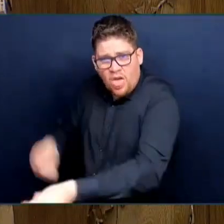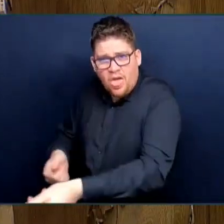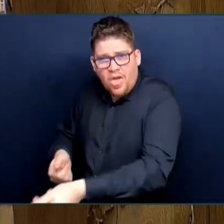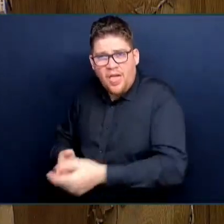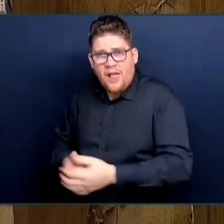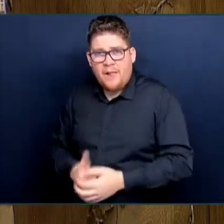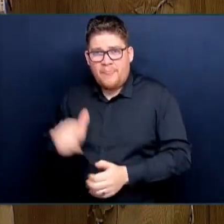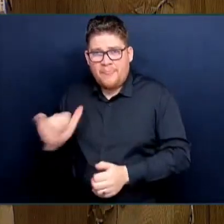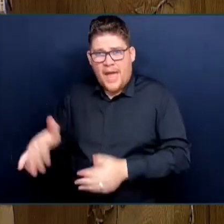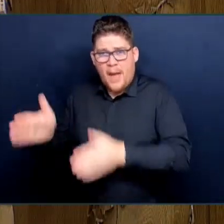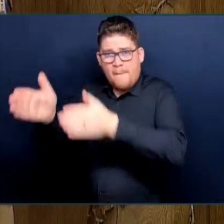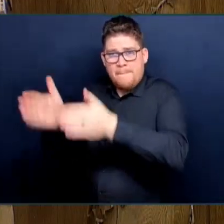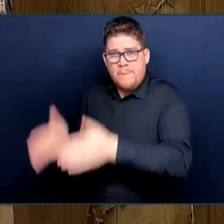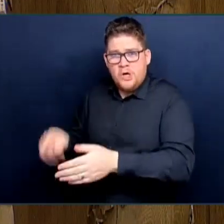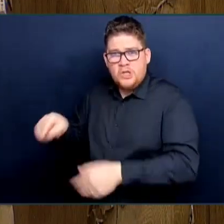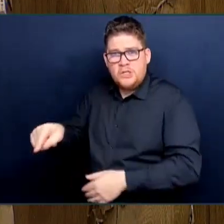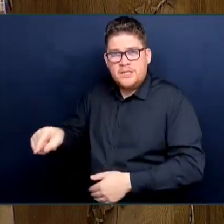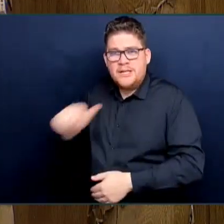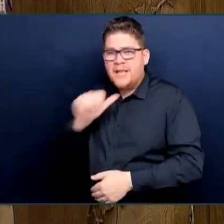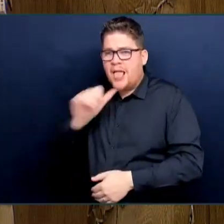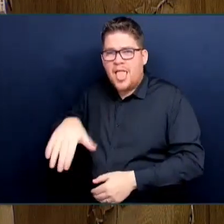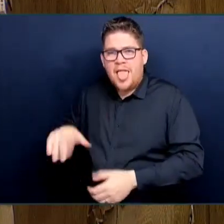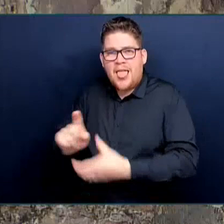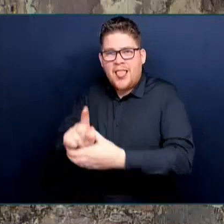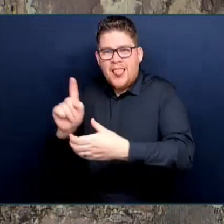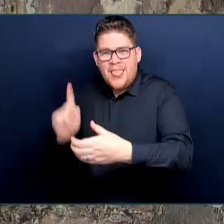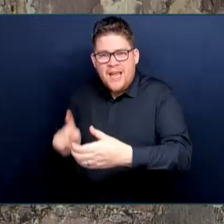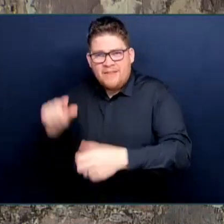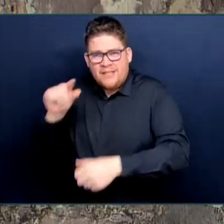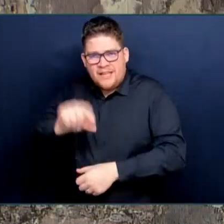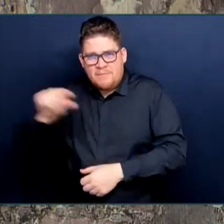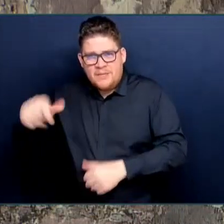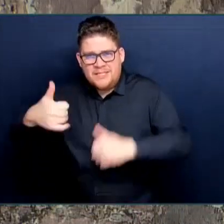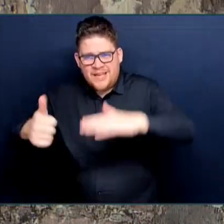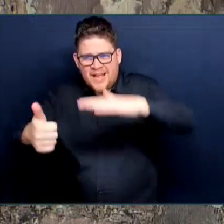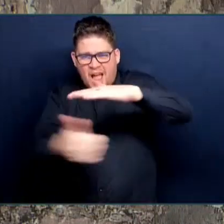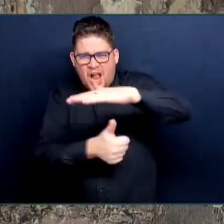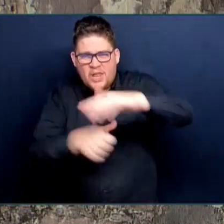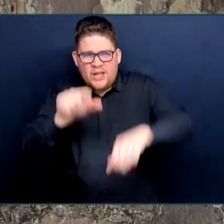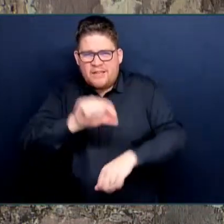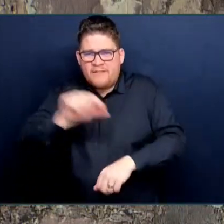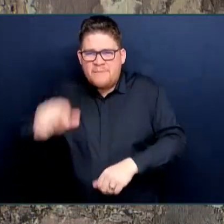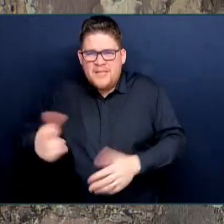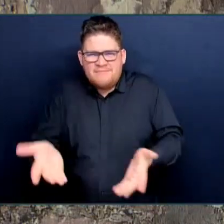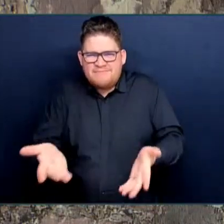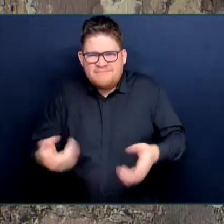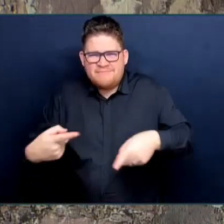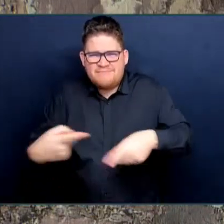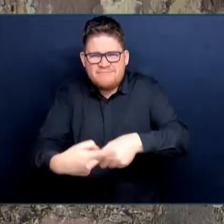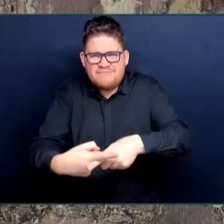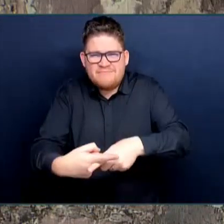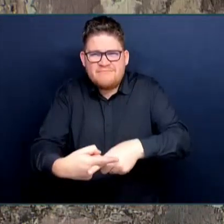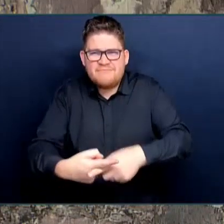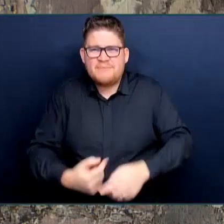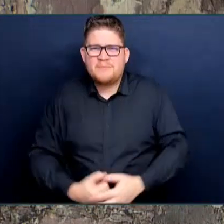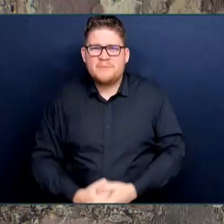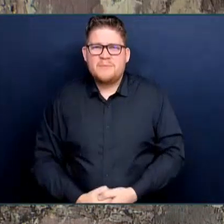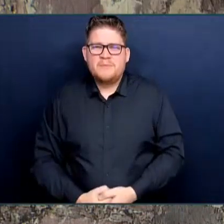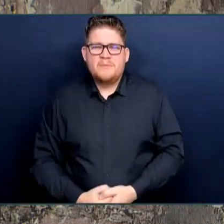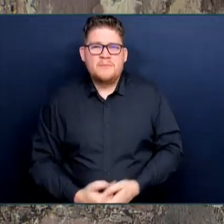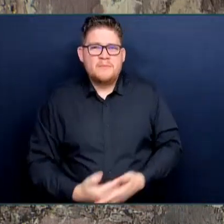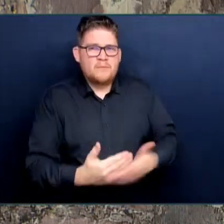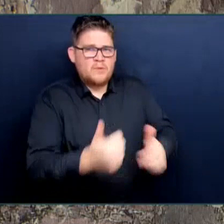Premier. Thanks, Honourable Speaker. And I thank the member for the opportunity to run through a few of our accomplishments as a government in the first 100 days.